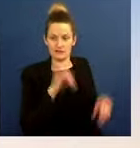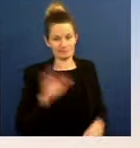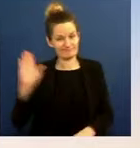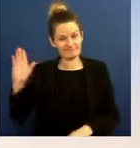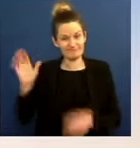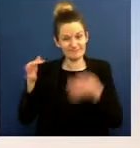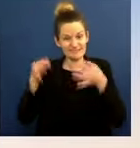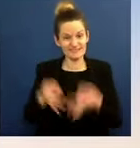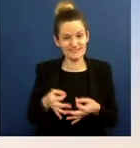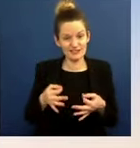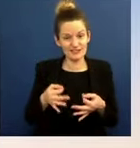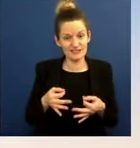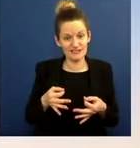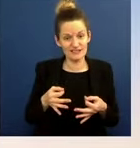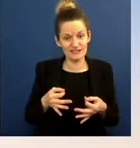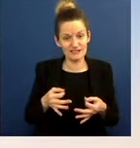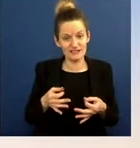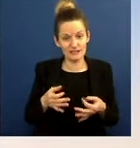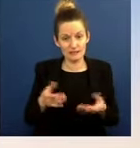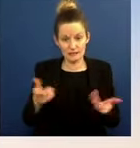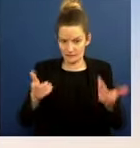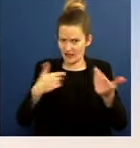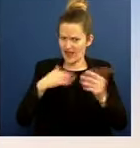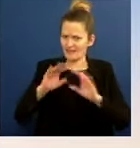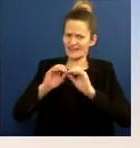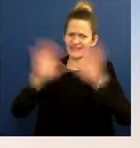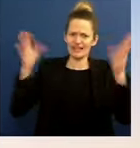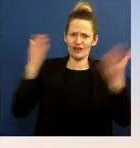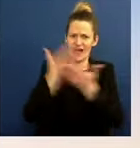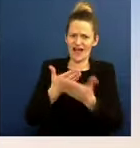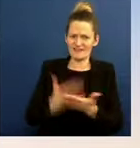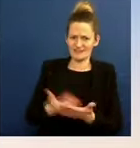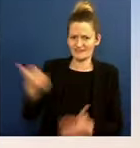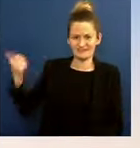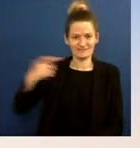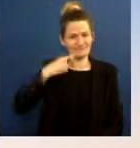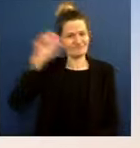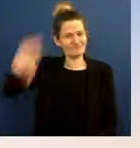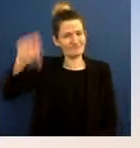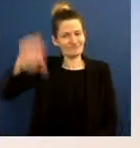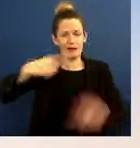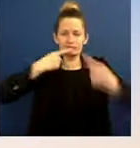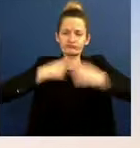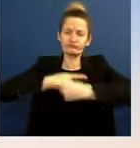and even shouting that out. Go ahead. So I have a China question, and with full awareness of the new cycle, a St. Patrick's Day question.